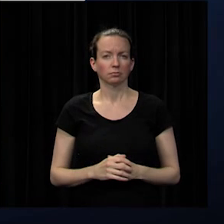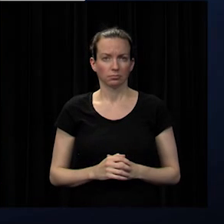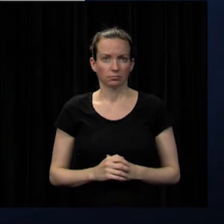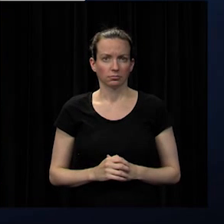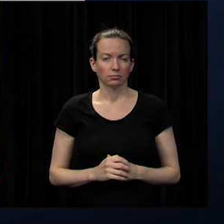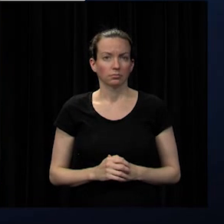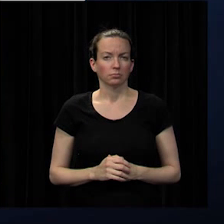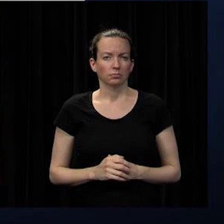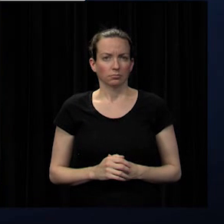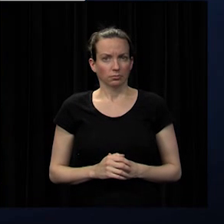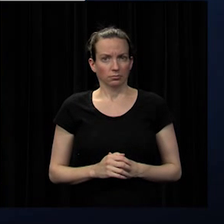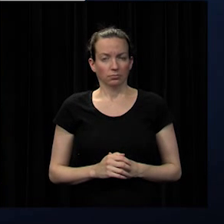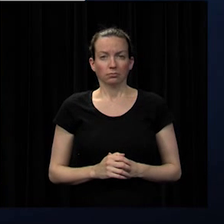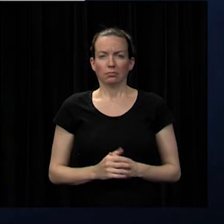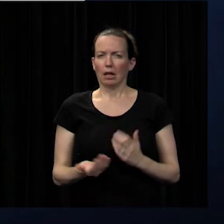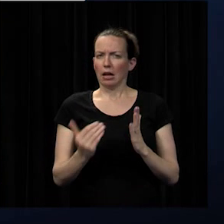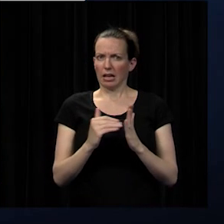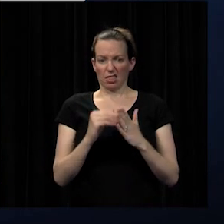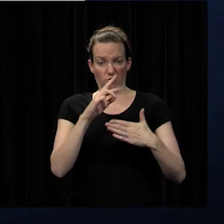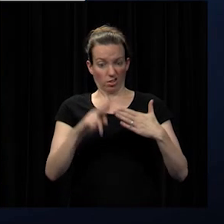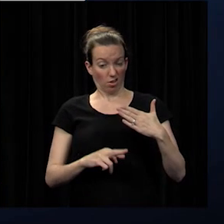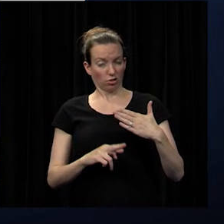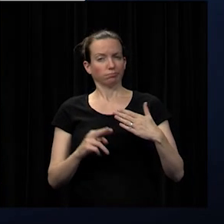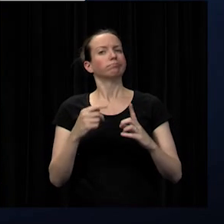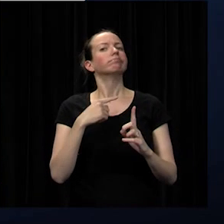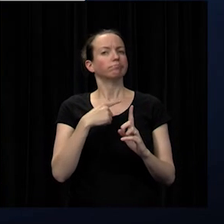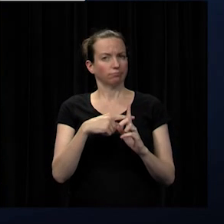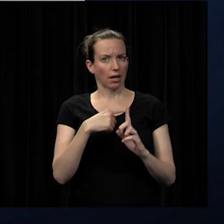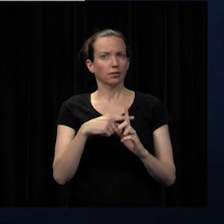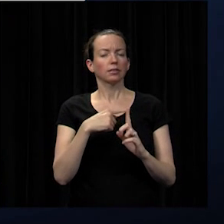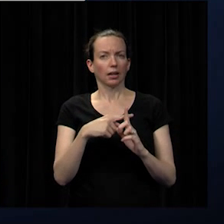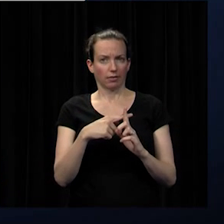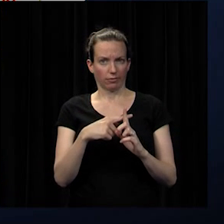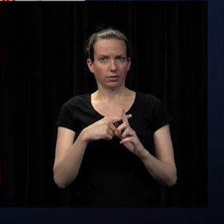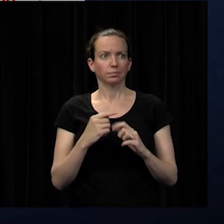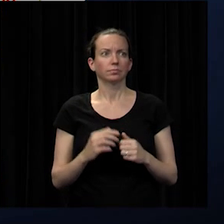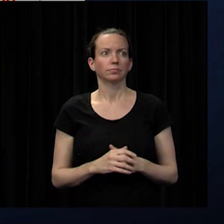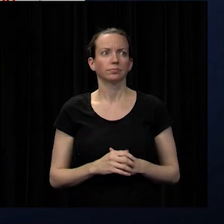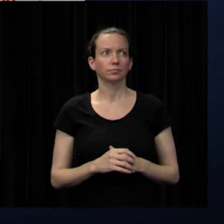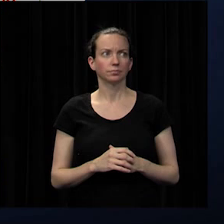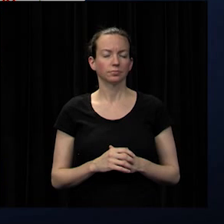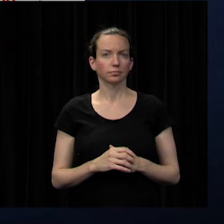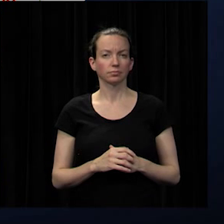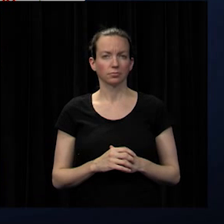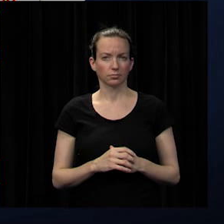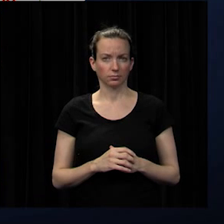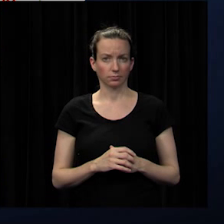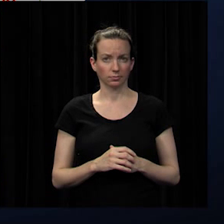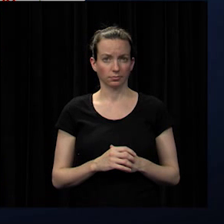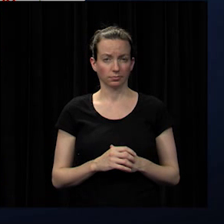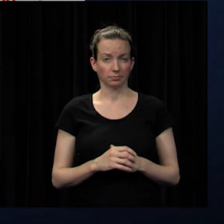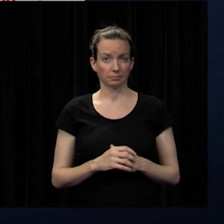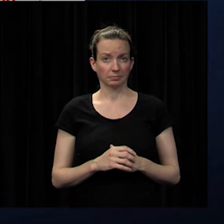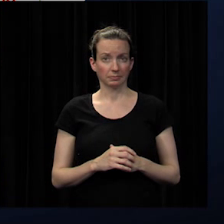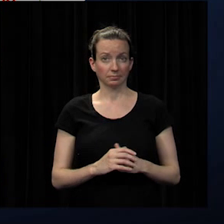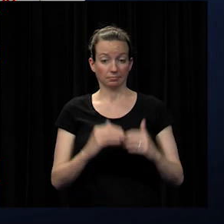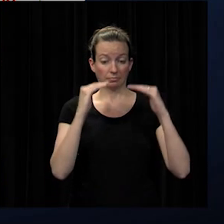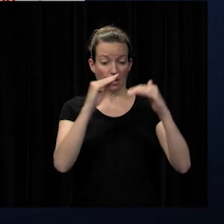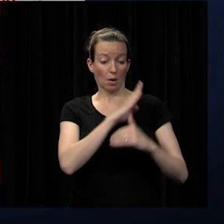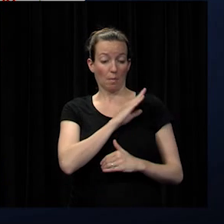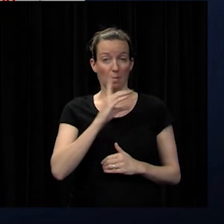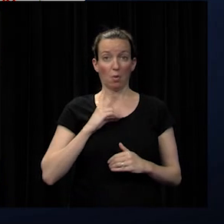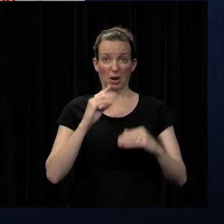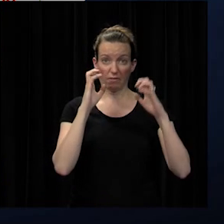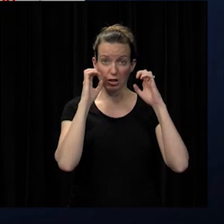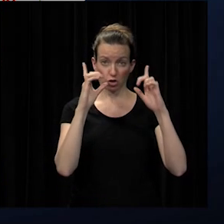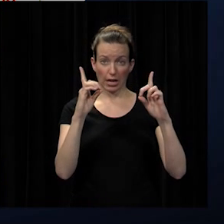to the survey again very positive results when we looked at the district as a whole the next area is the board of education you can also